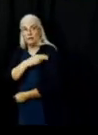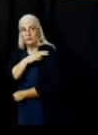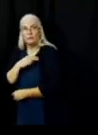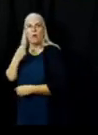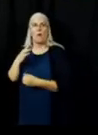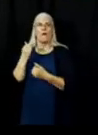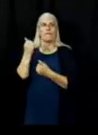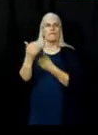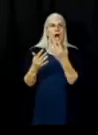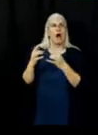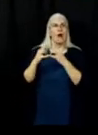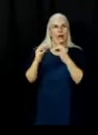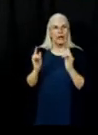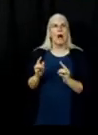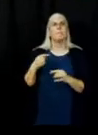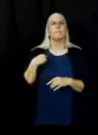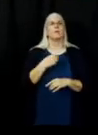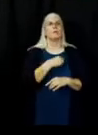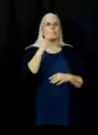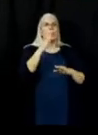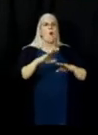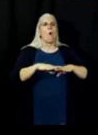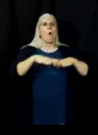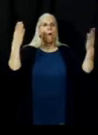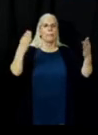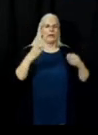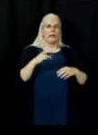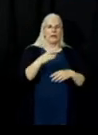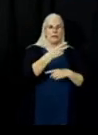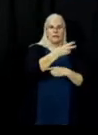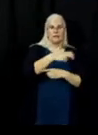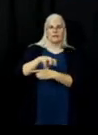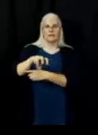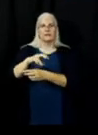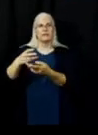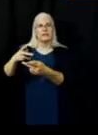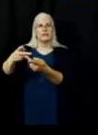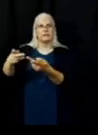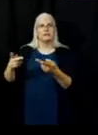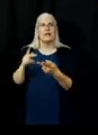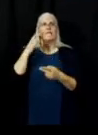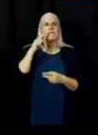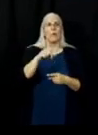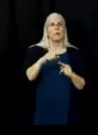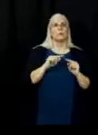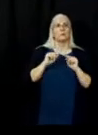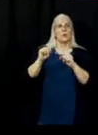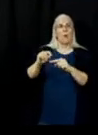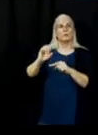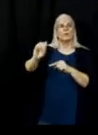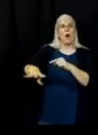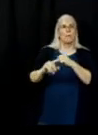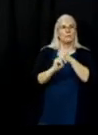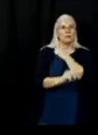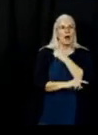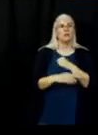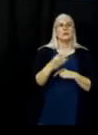on Mondays and Thursdays for drop-off, and the Quincy site will be open Wednesday and Saturday for drop-off.